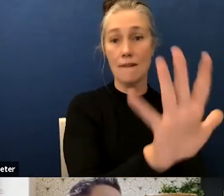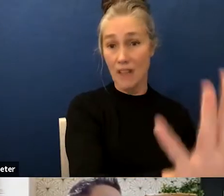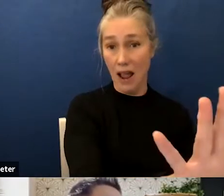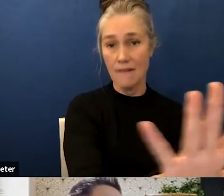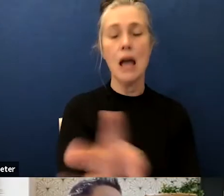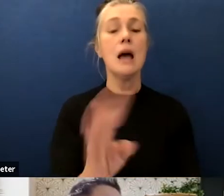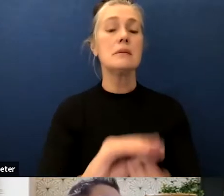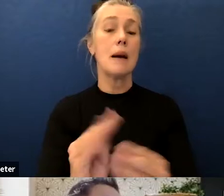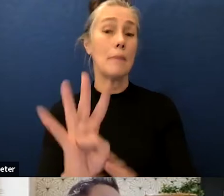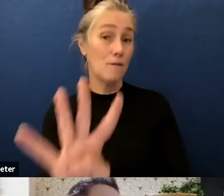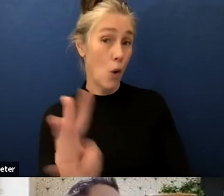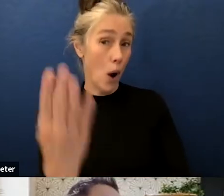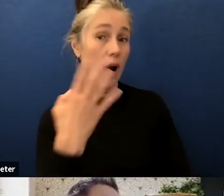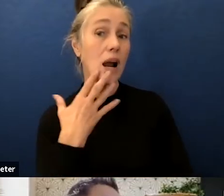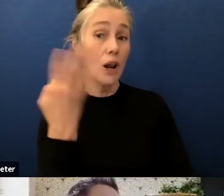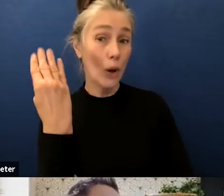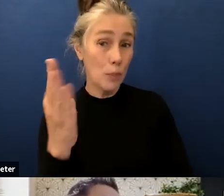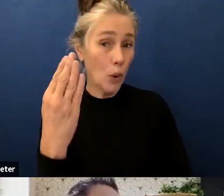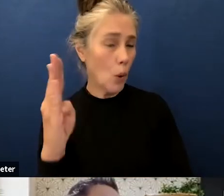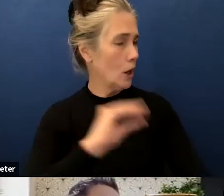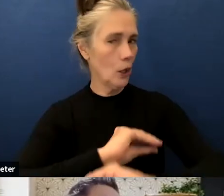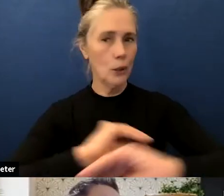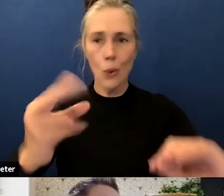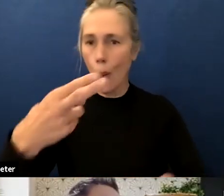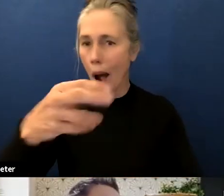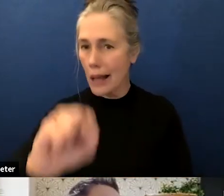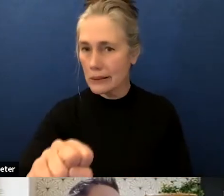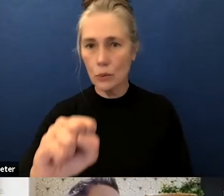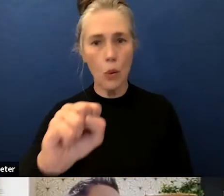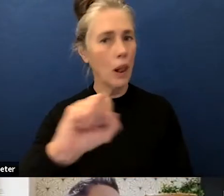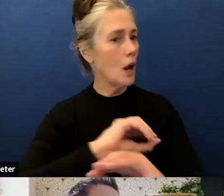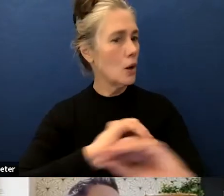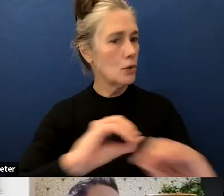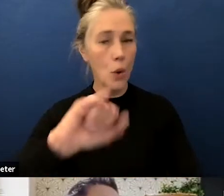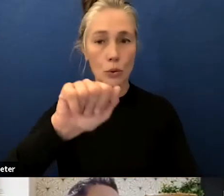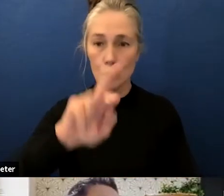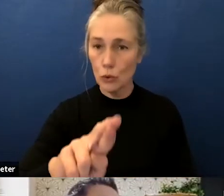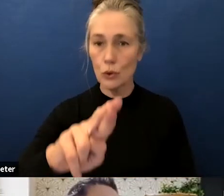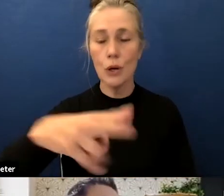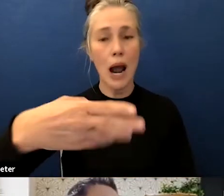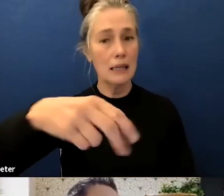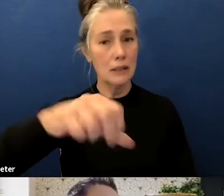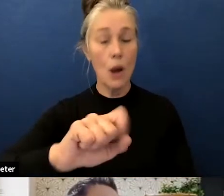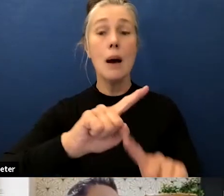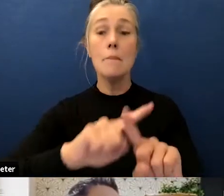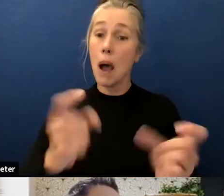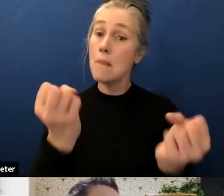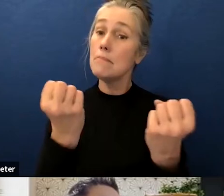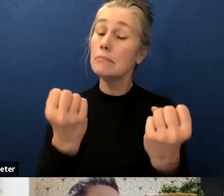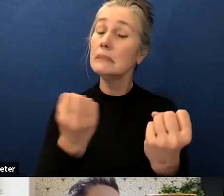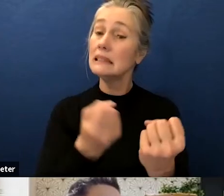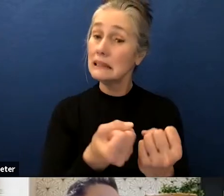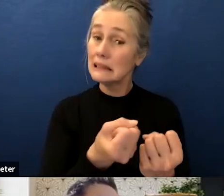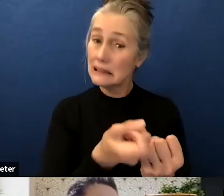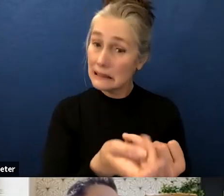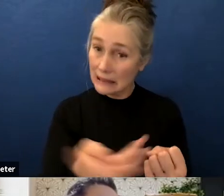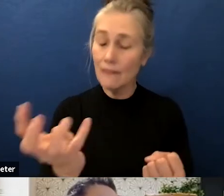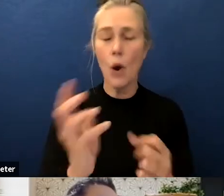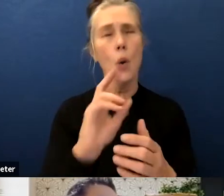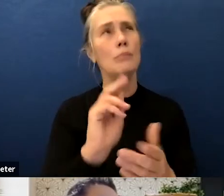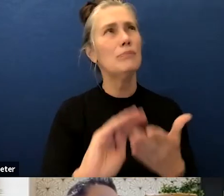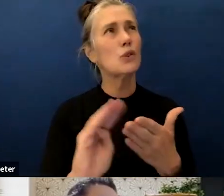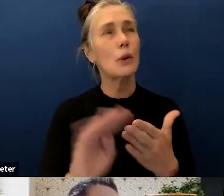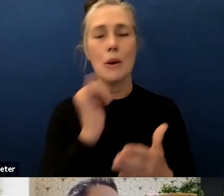you don't have a high school or junior high site but you do capture um elementary sites excuse me and you do have